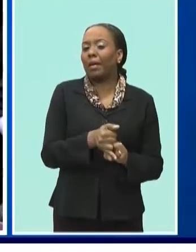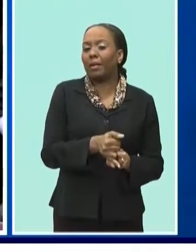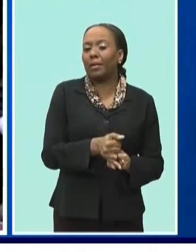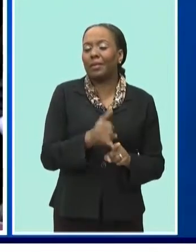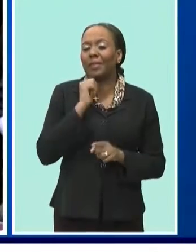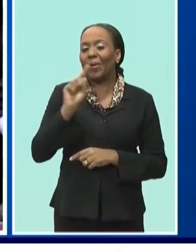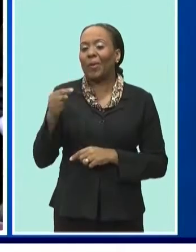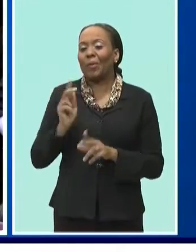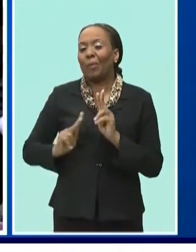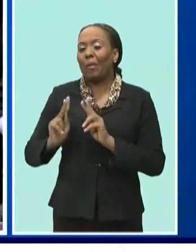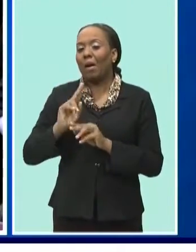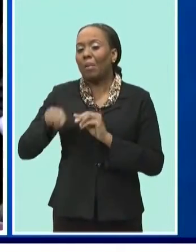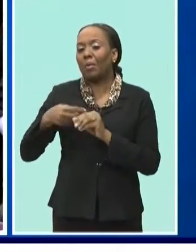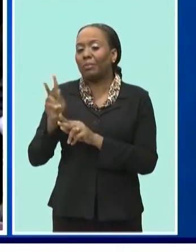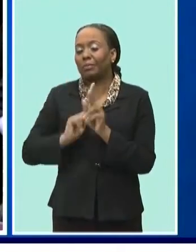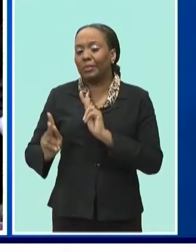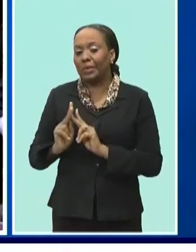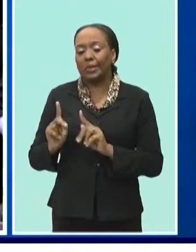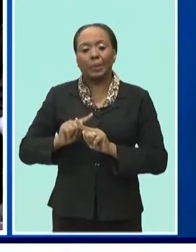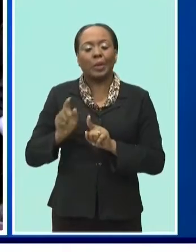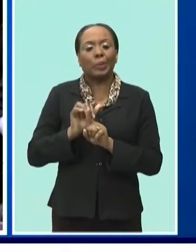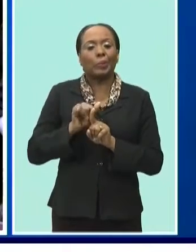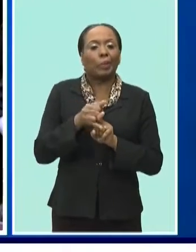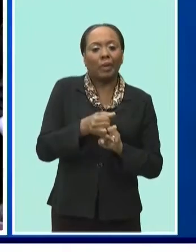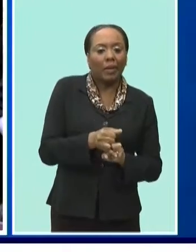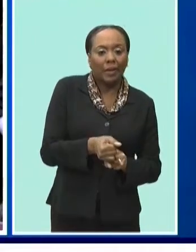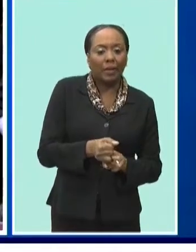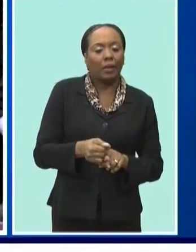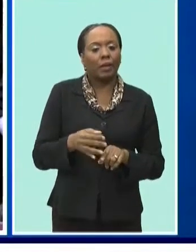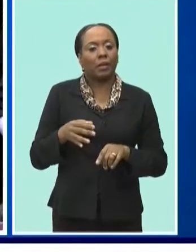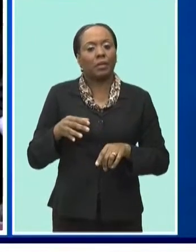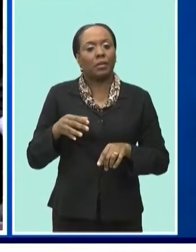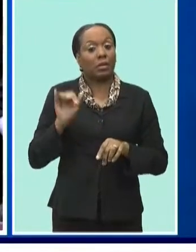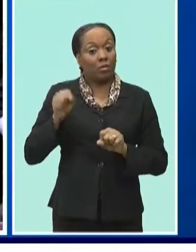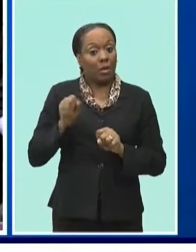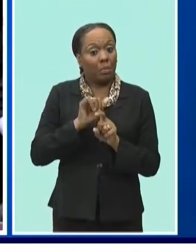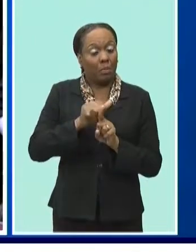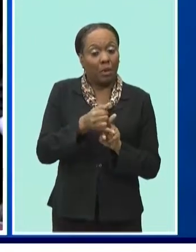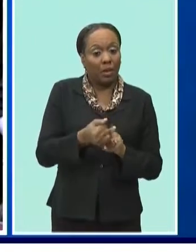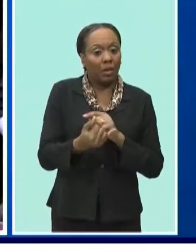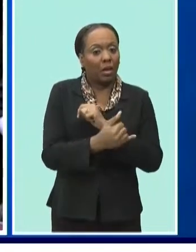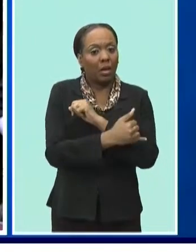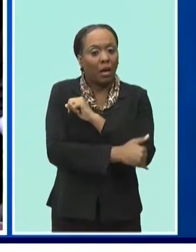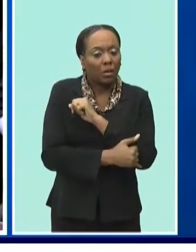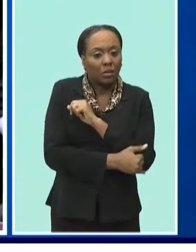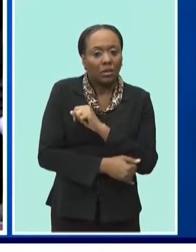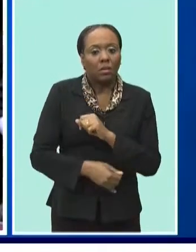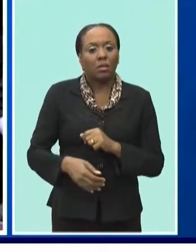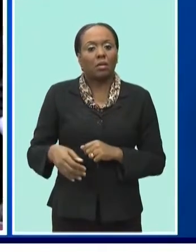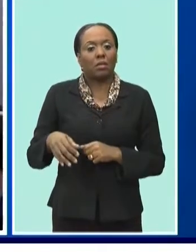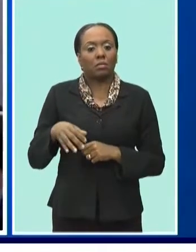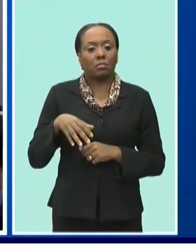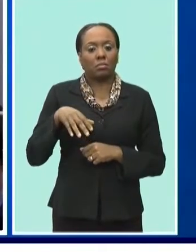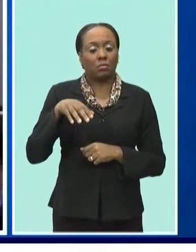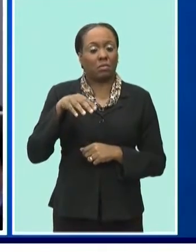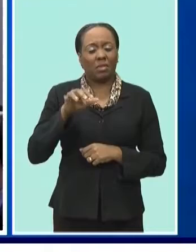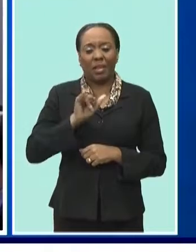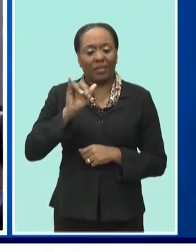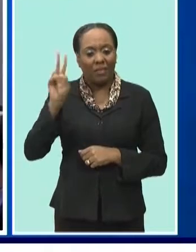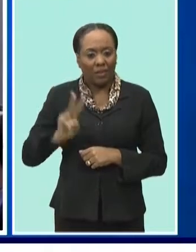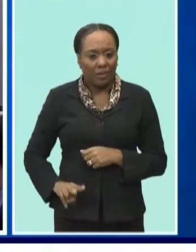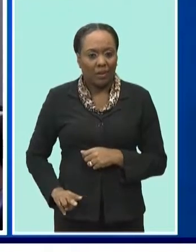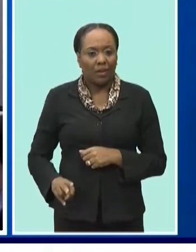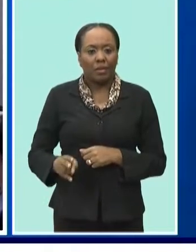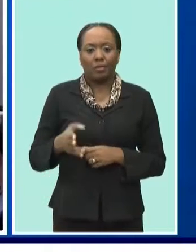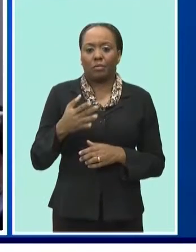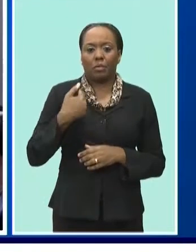once again. And given what's developing, particularly in Venezuela, she says small island states will not survive as the